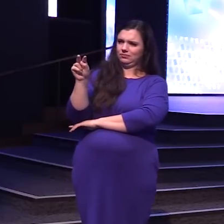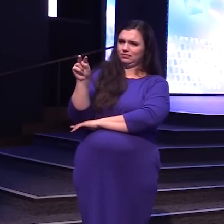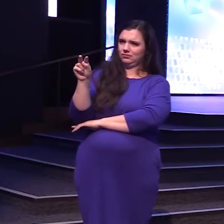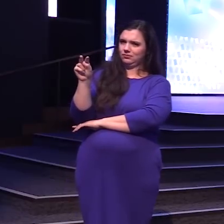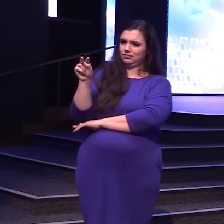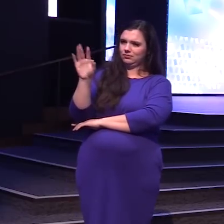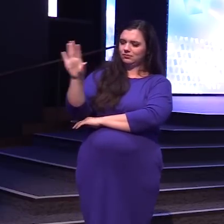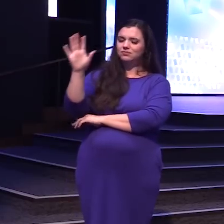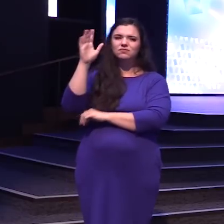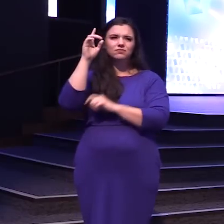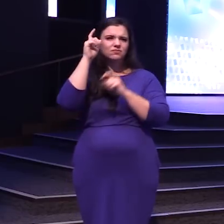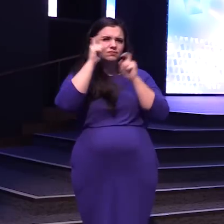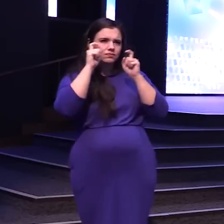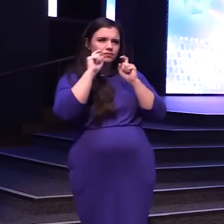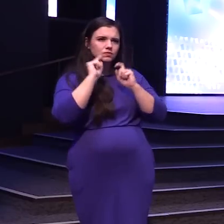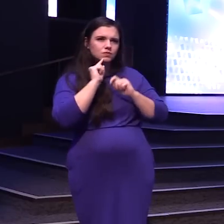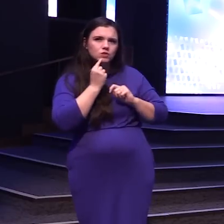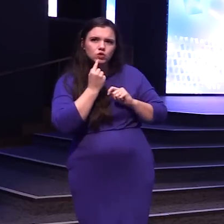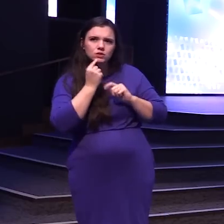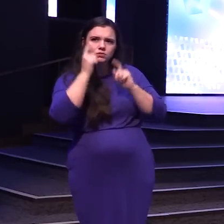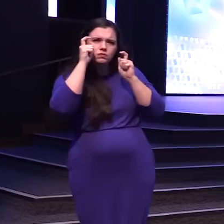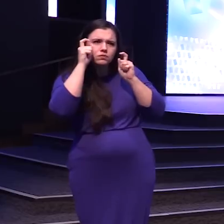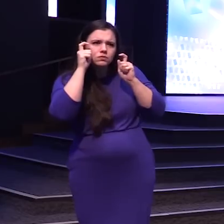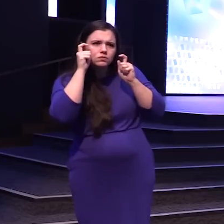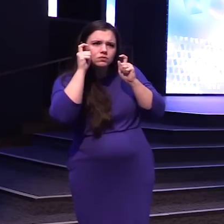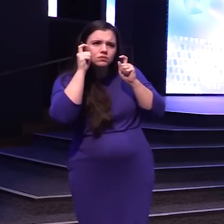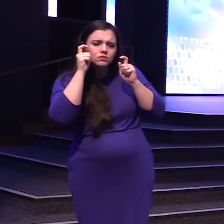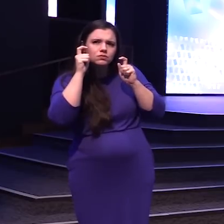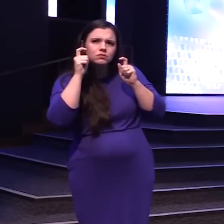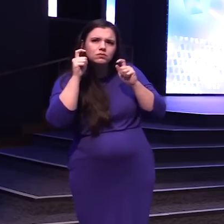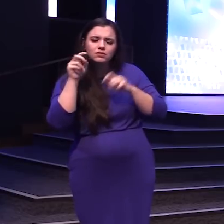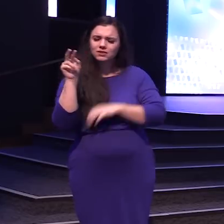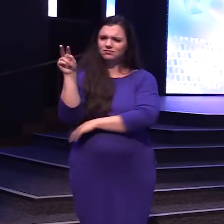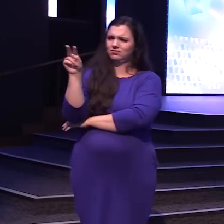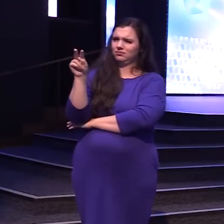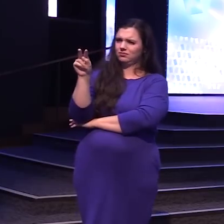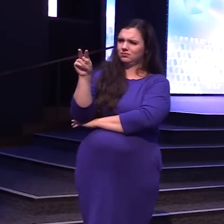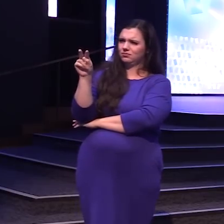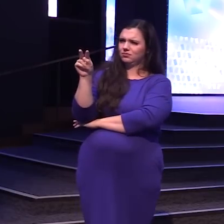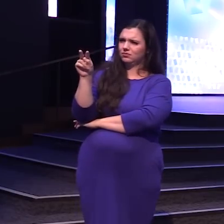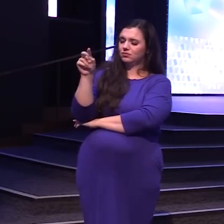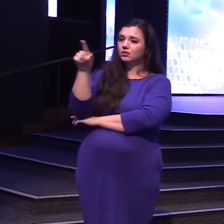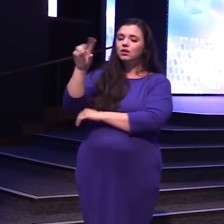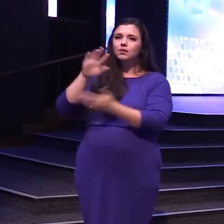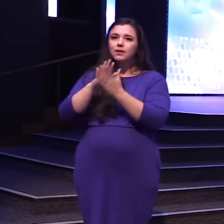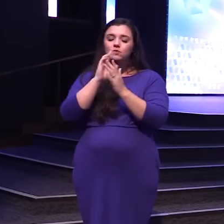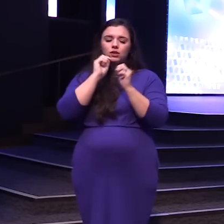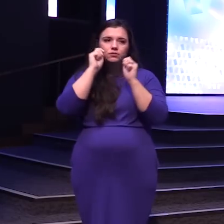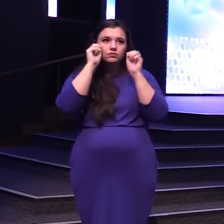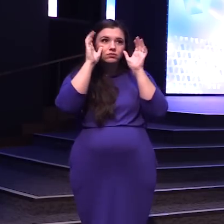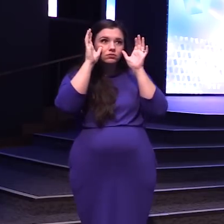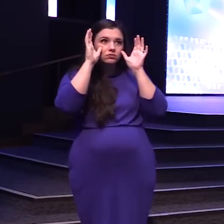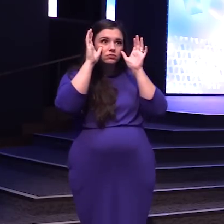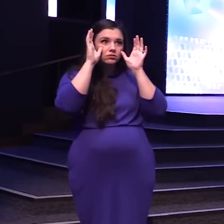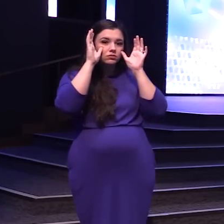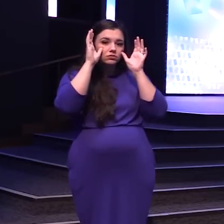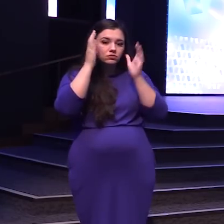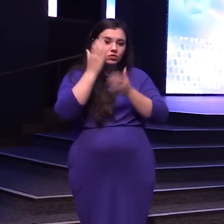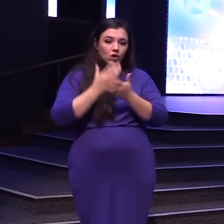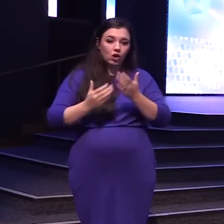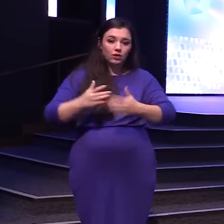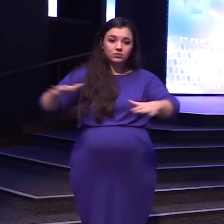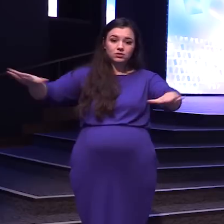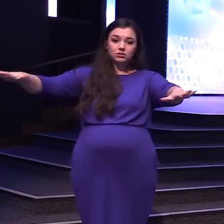And his faces Get like Really intense And then He gets really Wide eyes And he puts his arms Out like